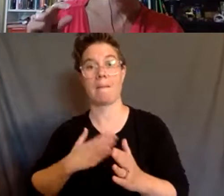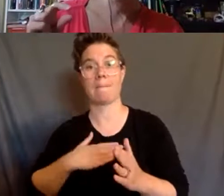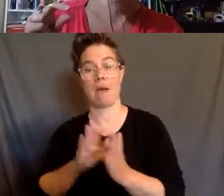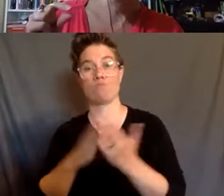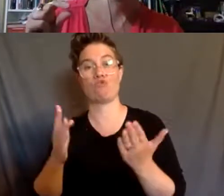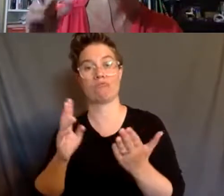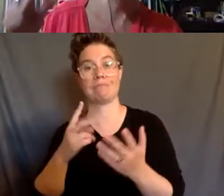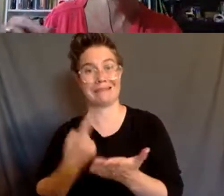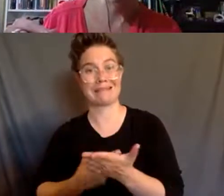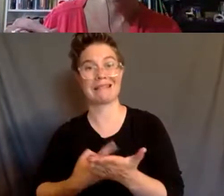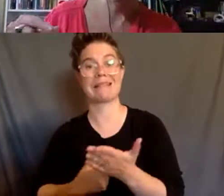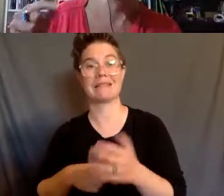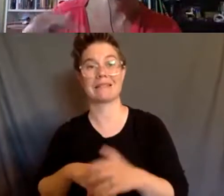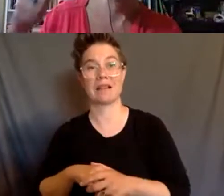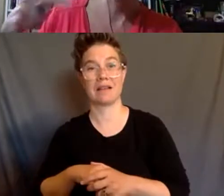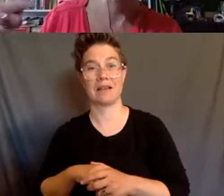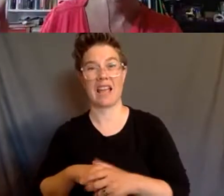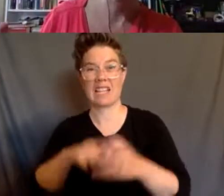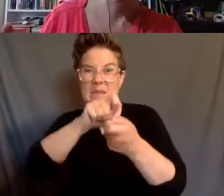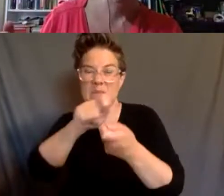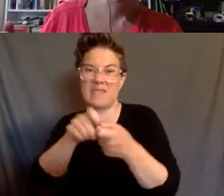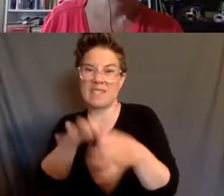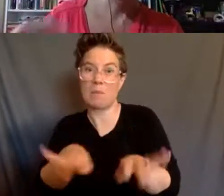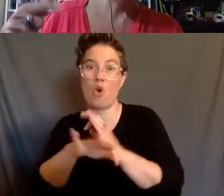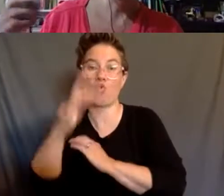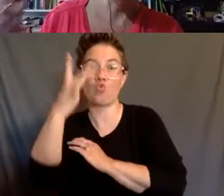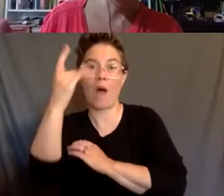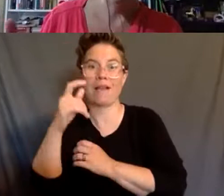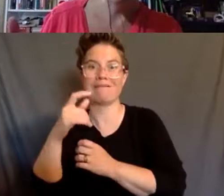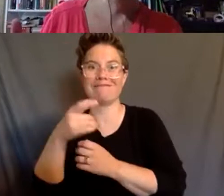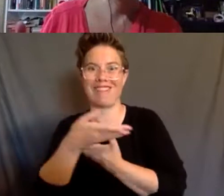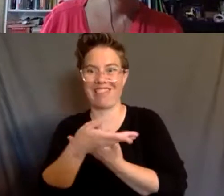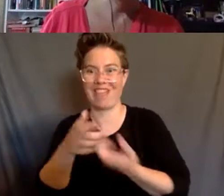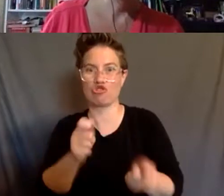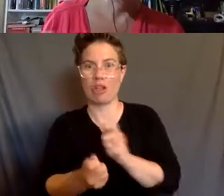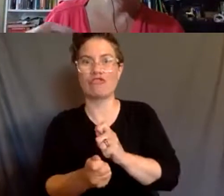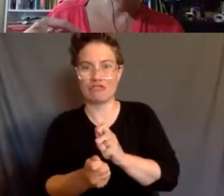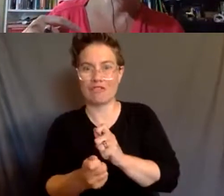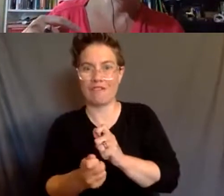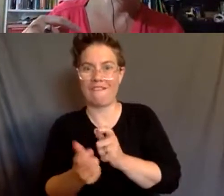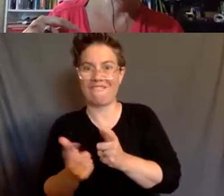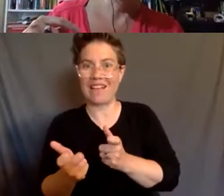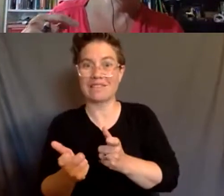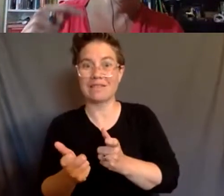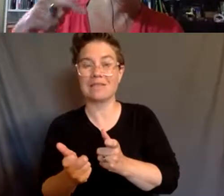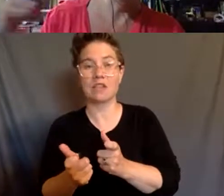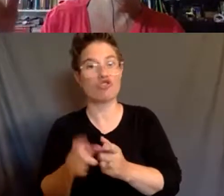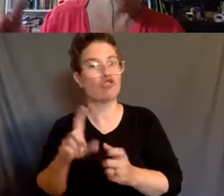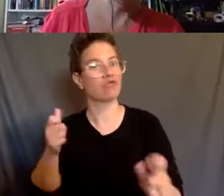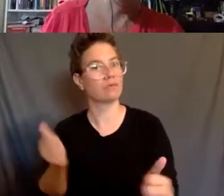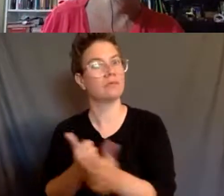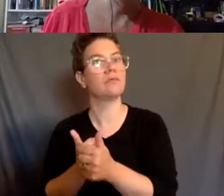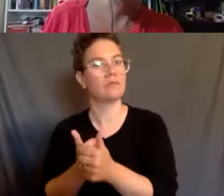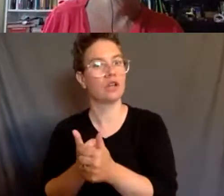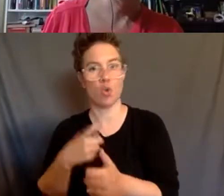and attentive to the specificity of, because it changes and it keeps changing. Uh, and so I think we need to kind of keep